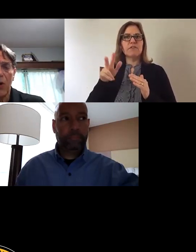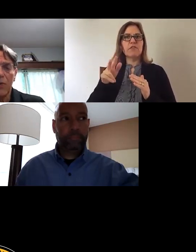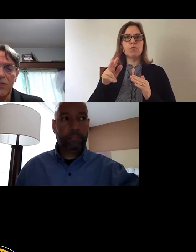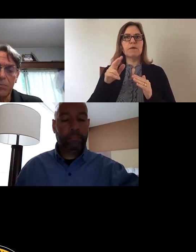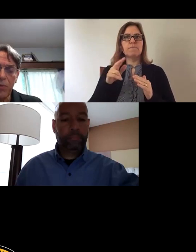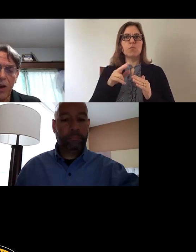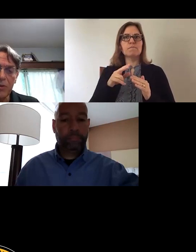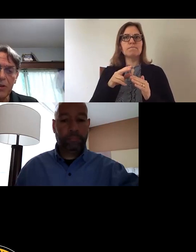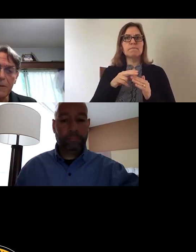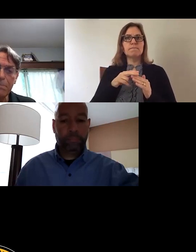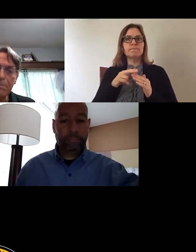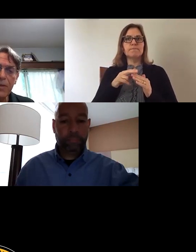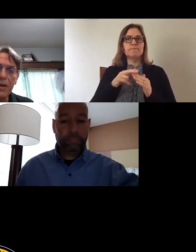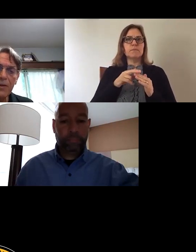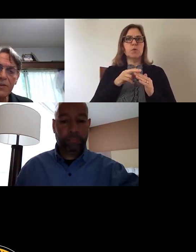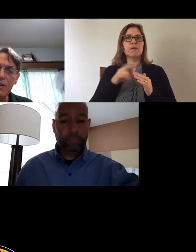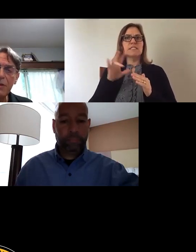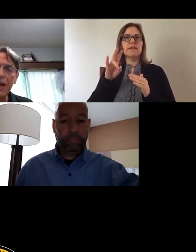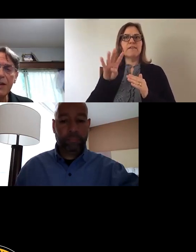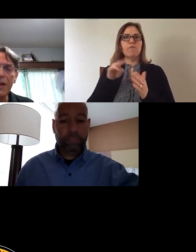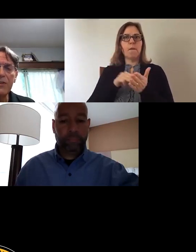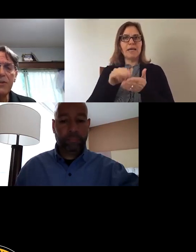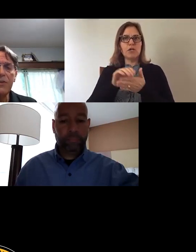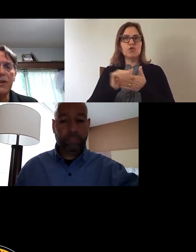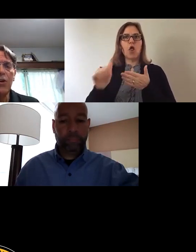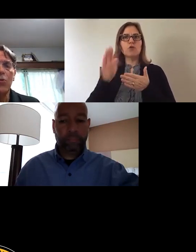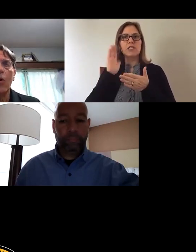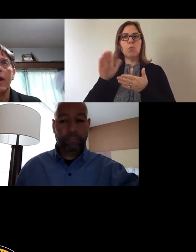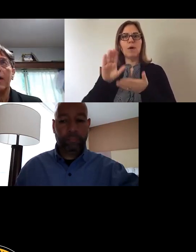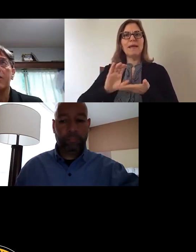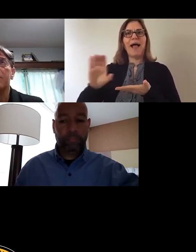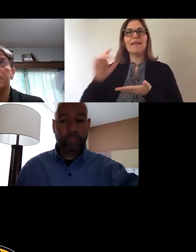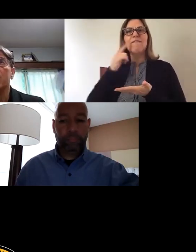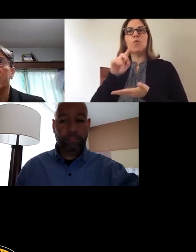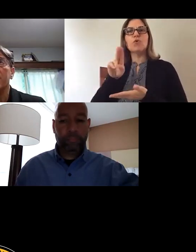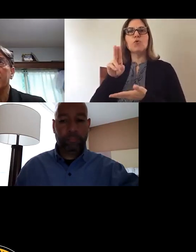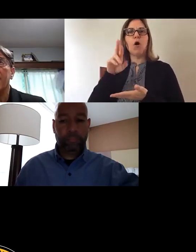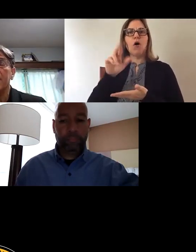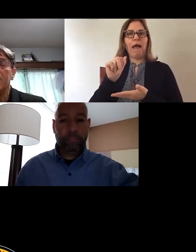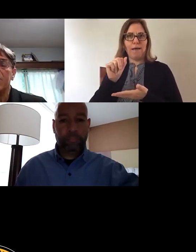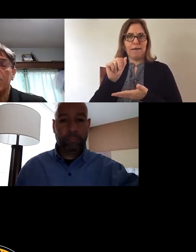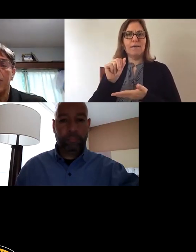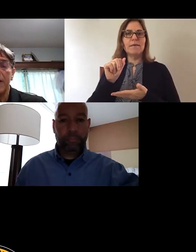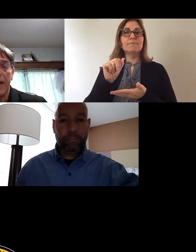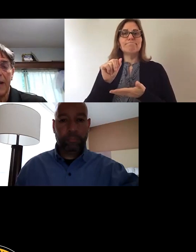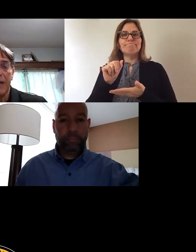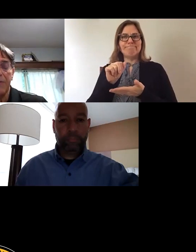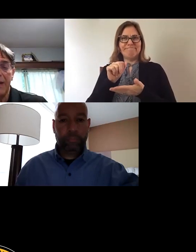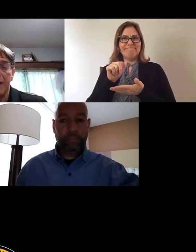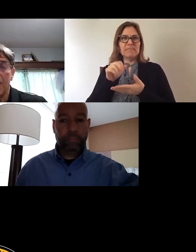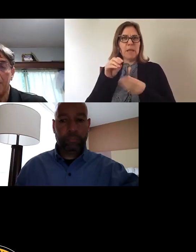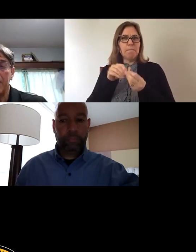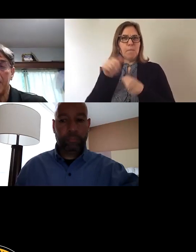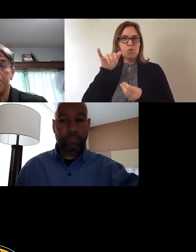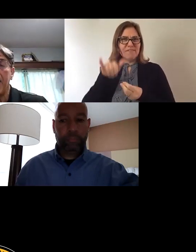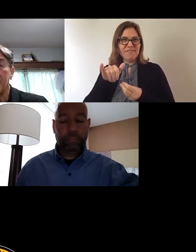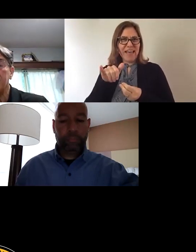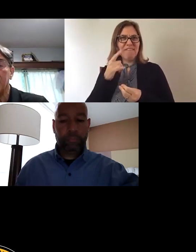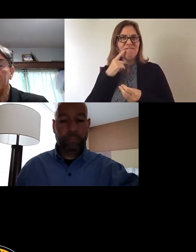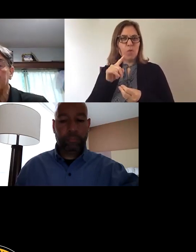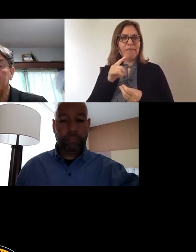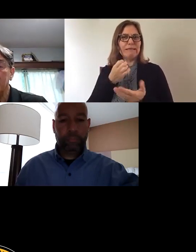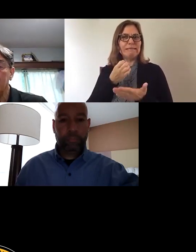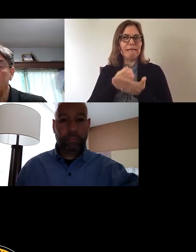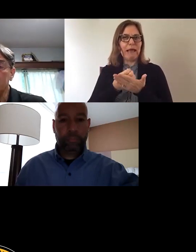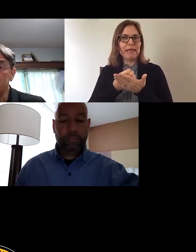million approximately that's going to be allocated to the URA. The majority of that is for that negative economic impact